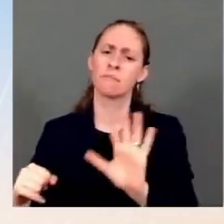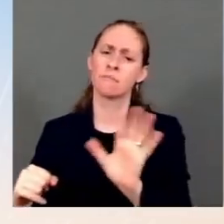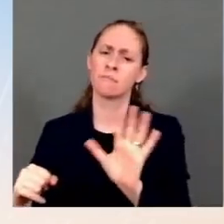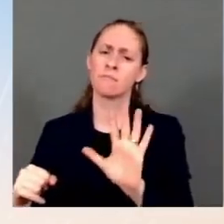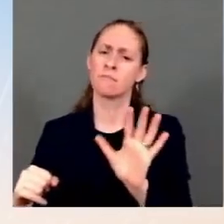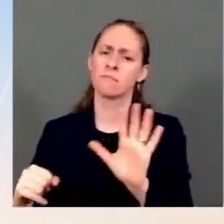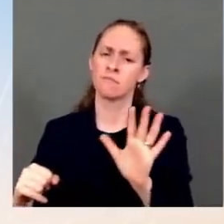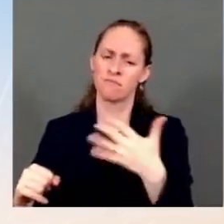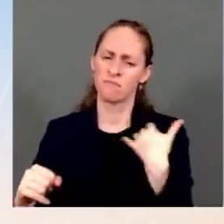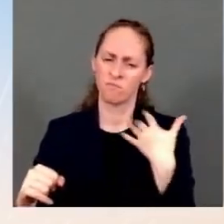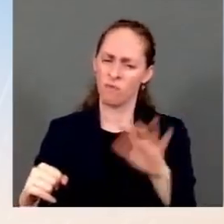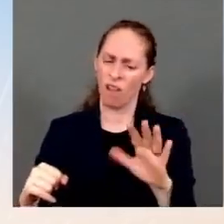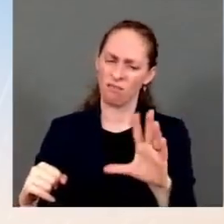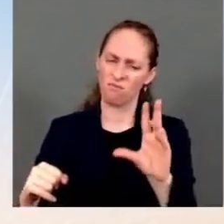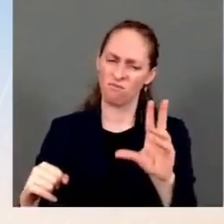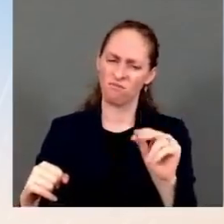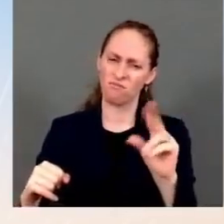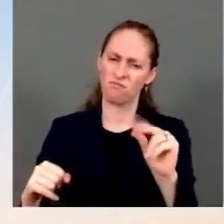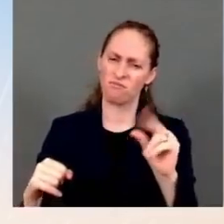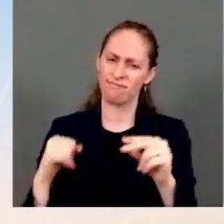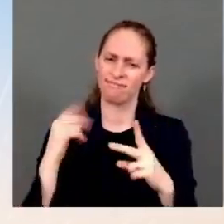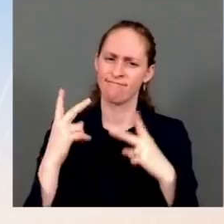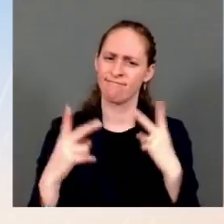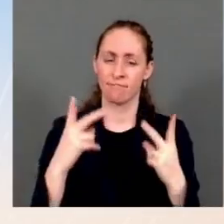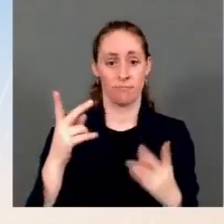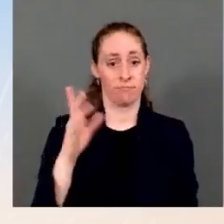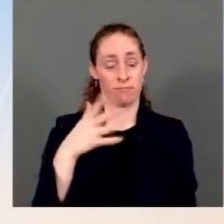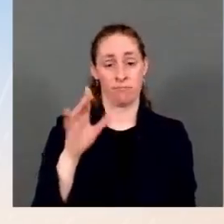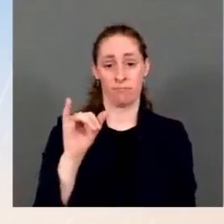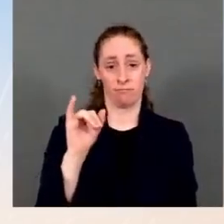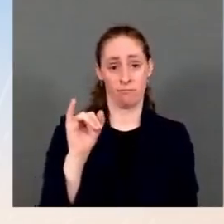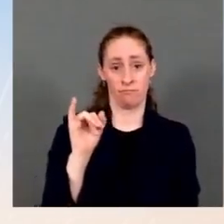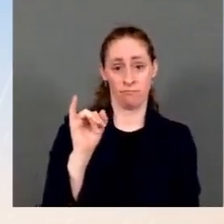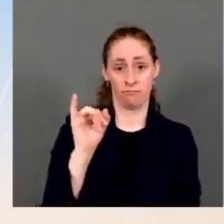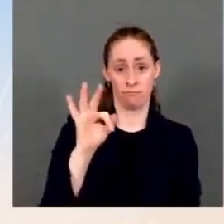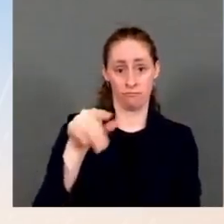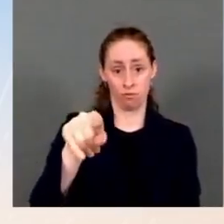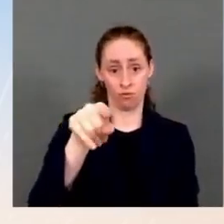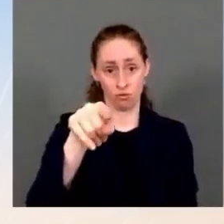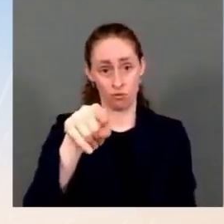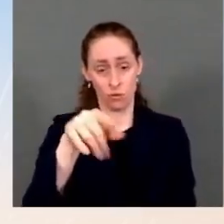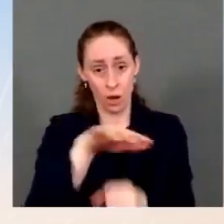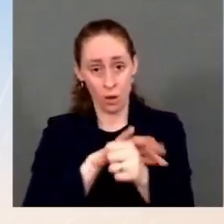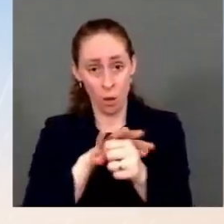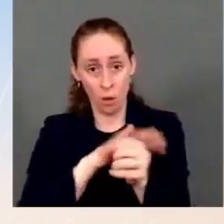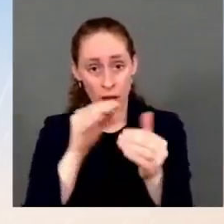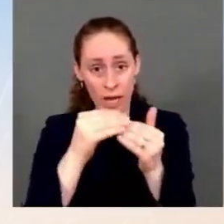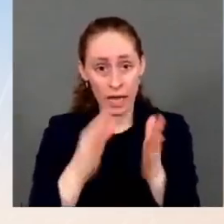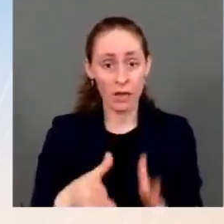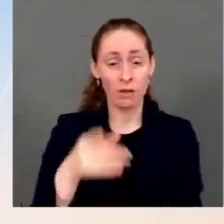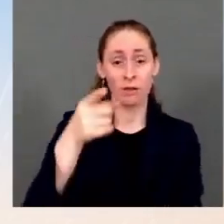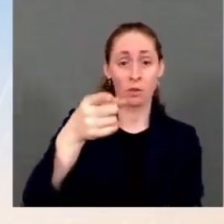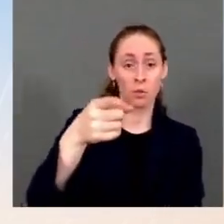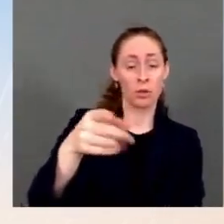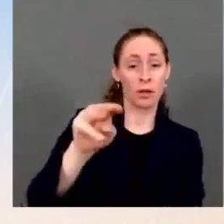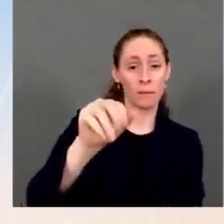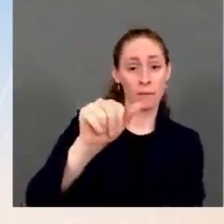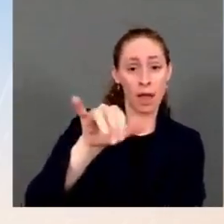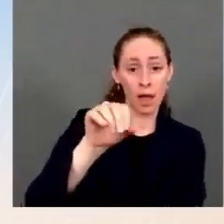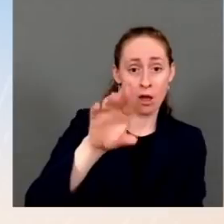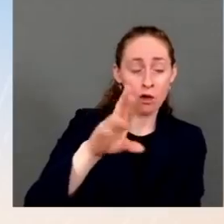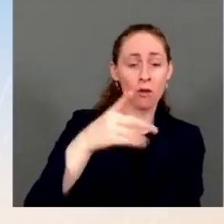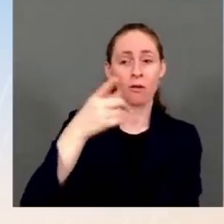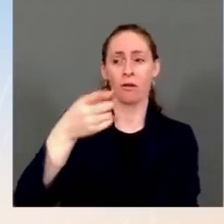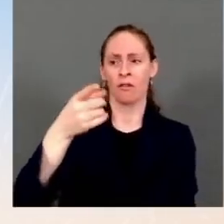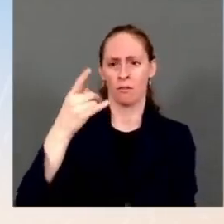we say to local leaders, if you're a mayor or a local leader, there is a crime problem in your community, we think you should step up and do something about